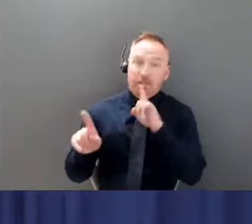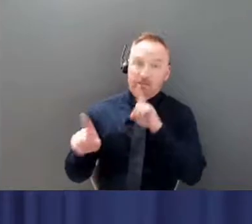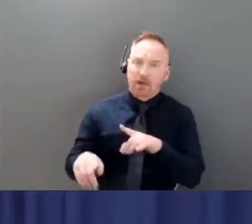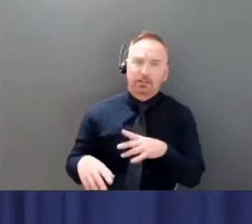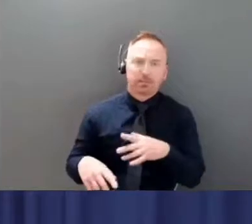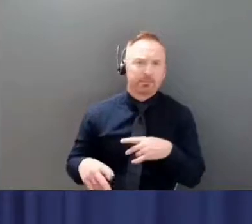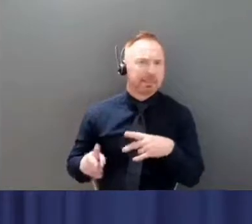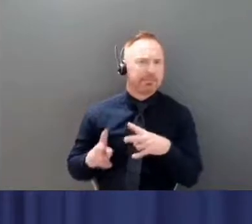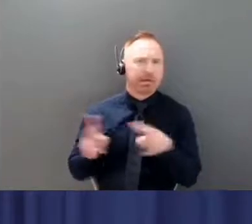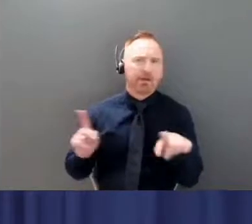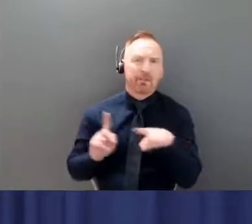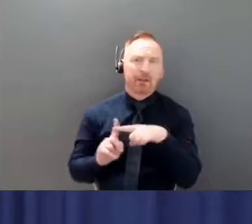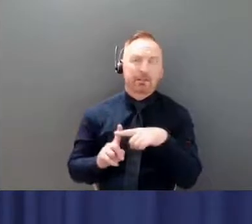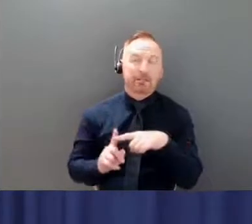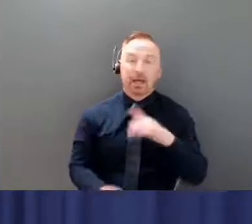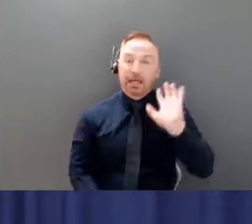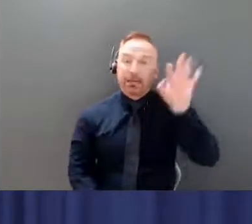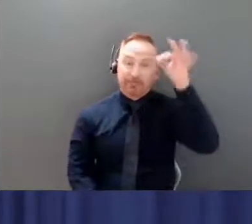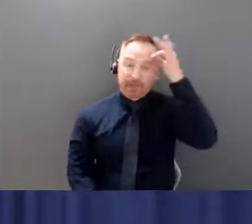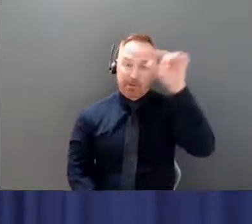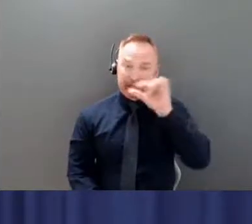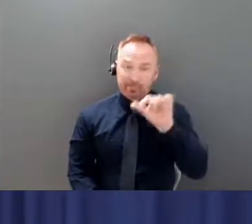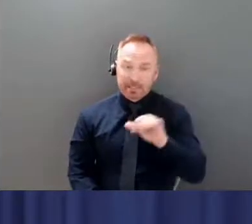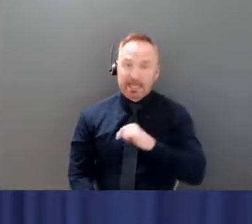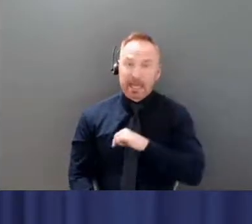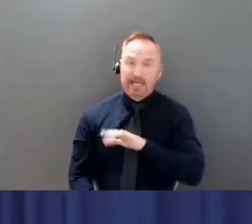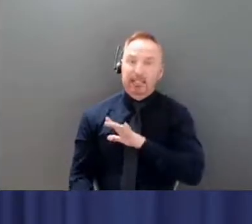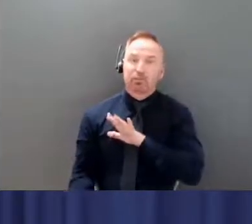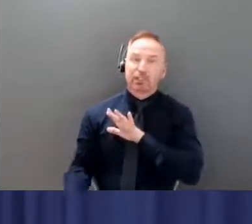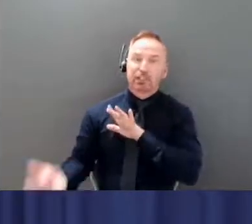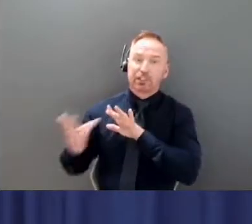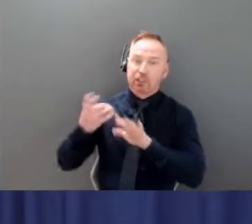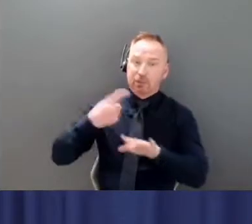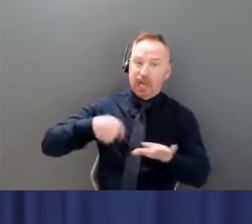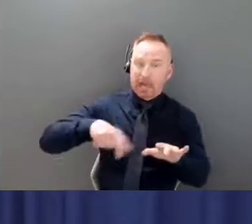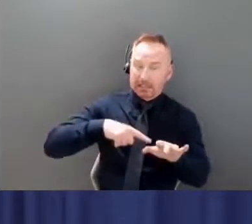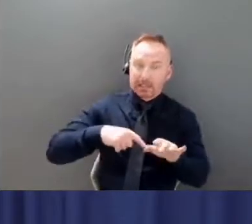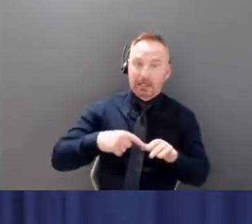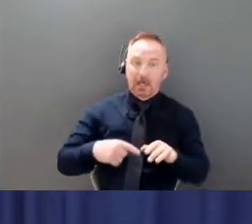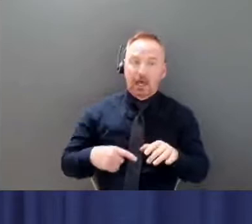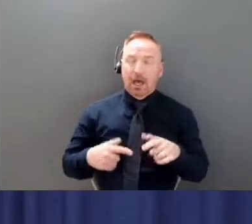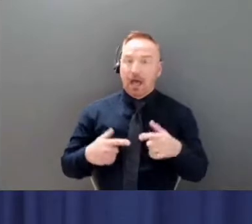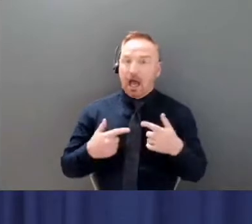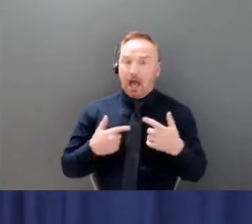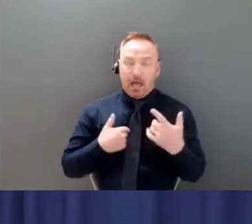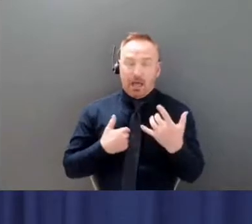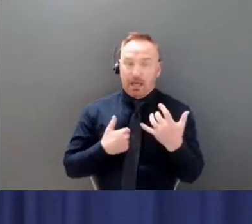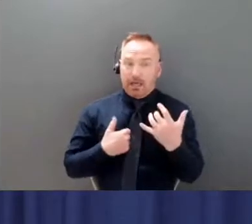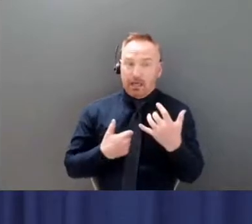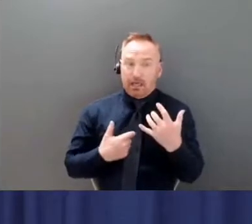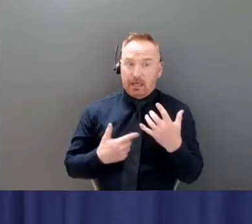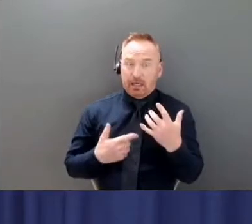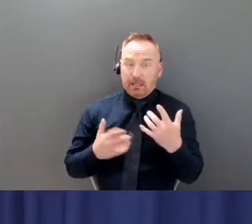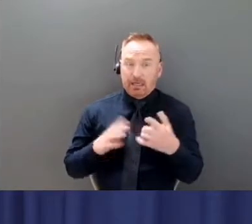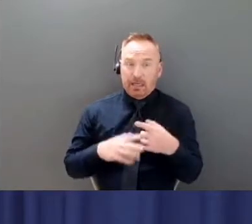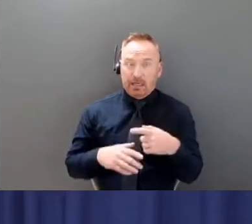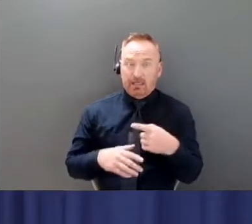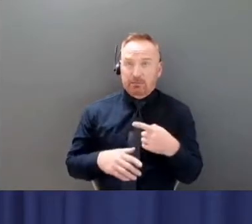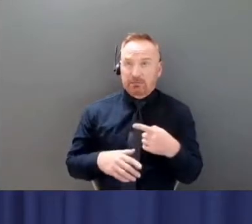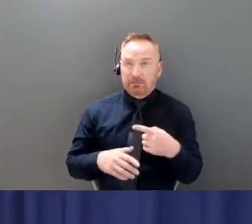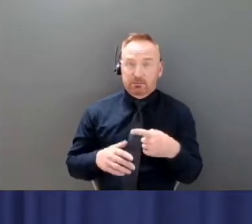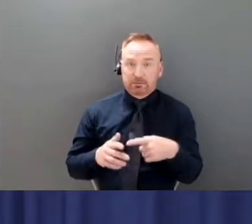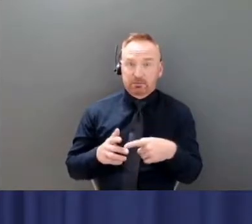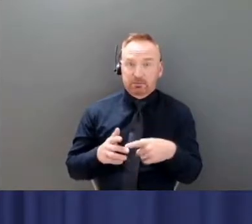federal government's been reaching out to us. They're not unaware of what's happening here. I'm on calls more than once a week, quite often, with